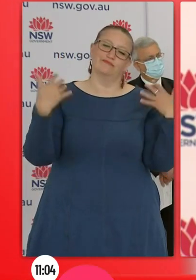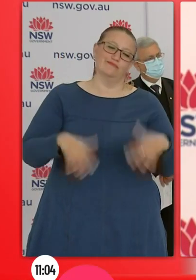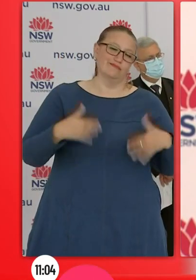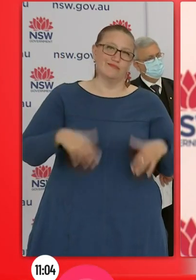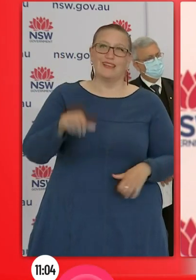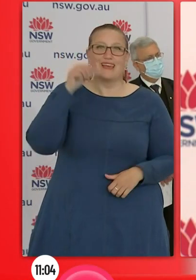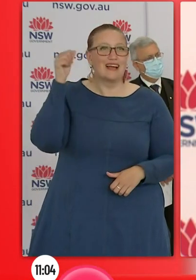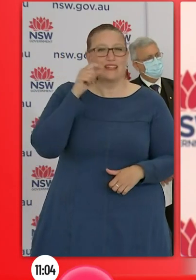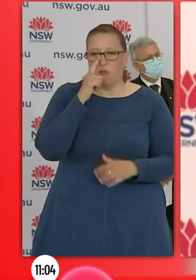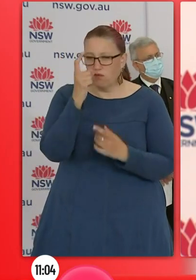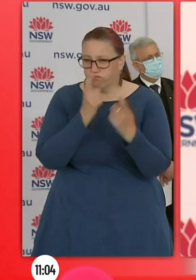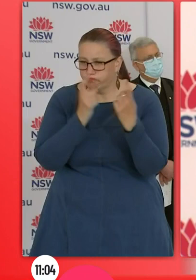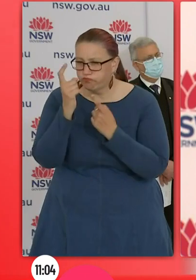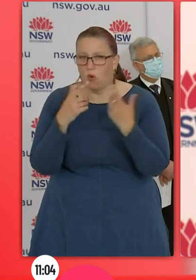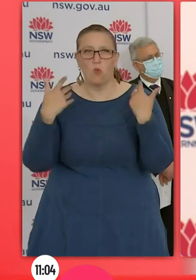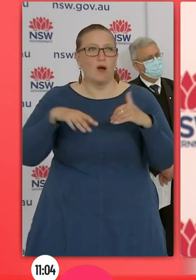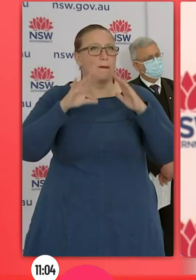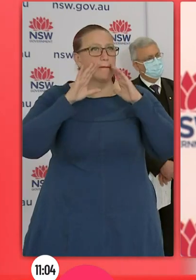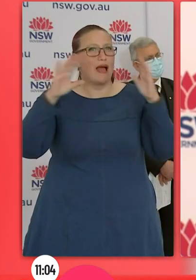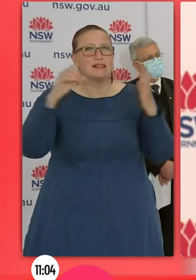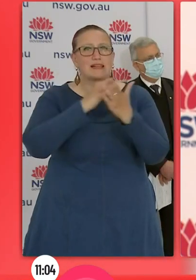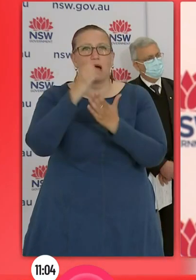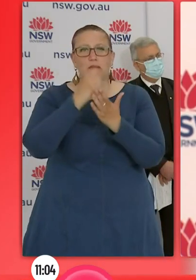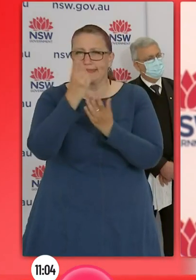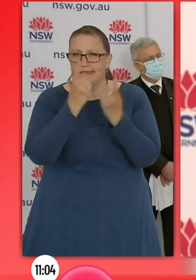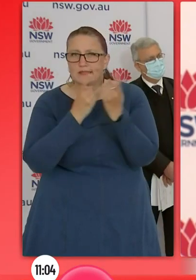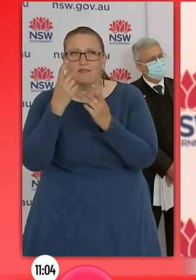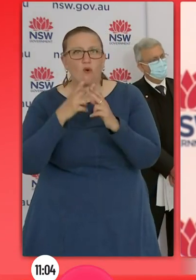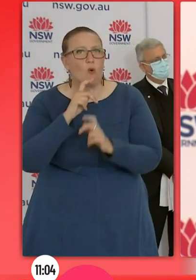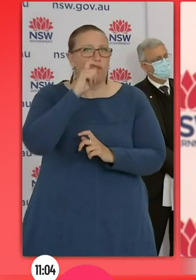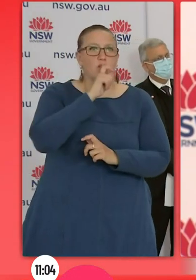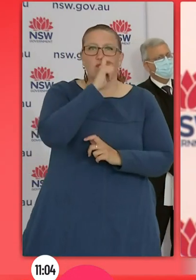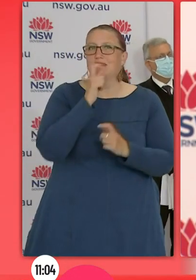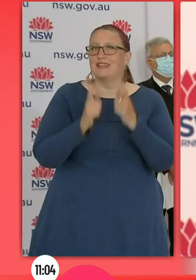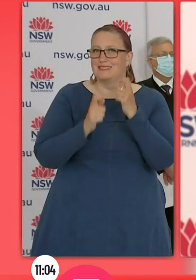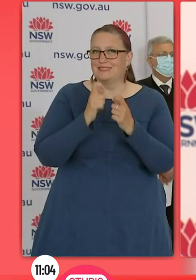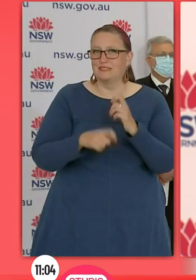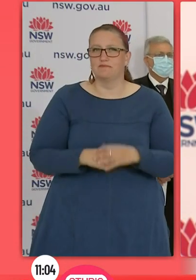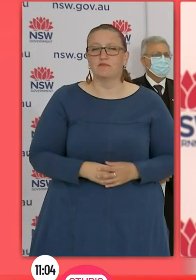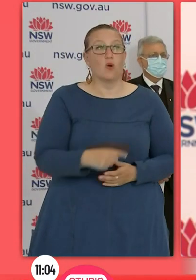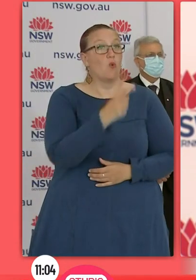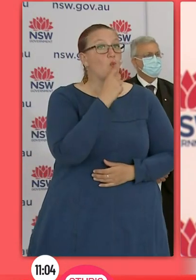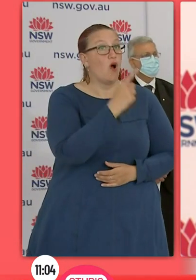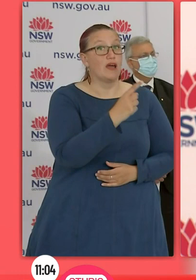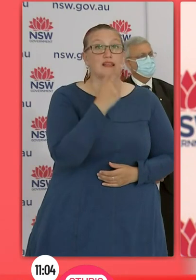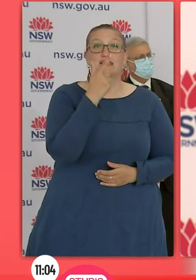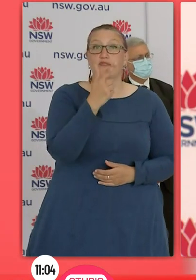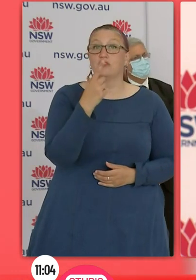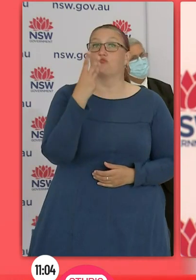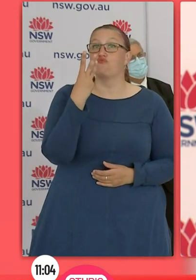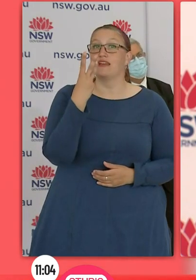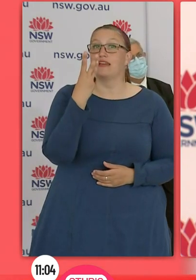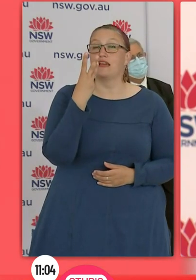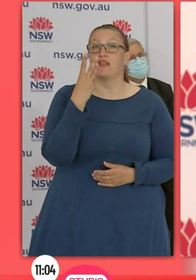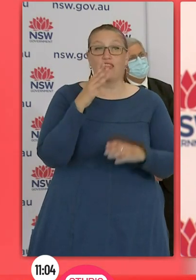to be tested and a big thank you again for people for doing so. There were 173,913